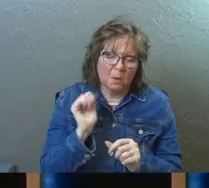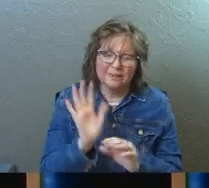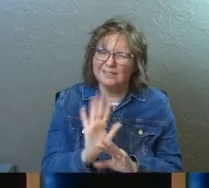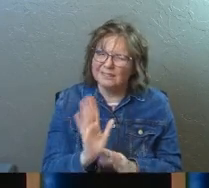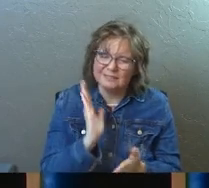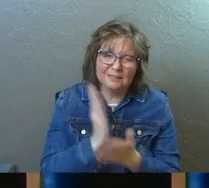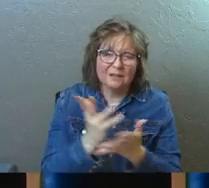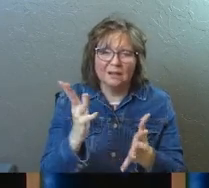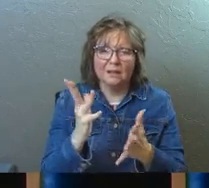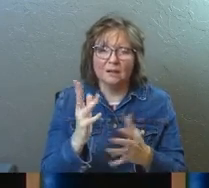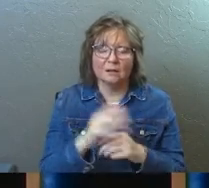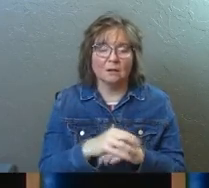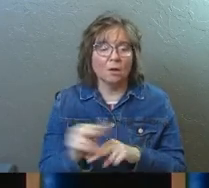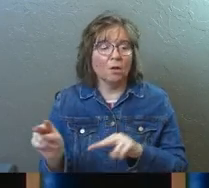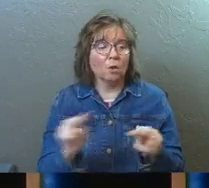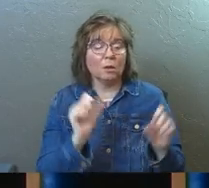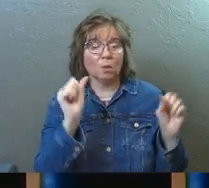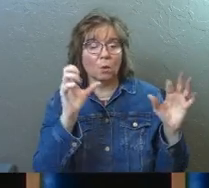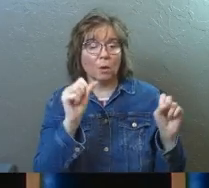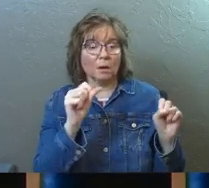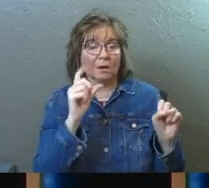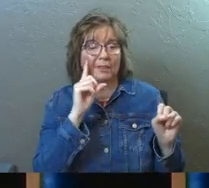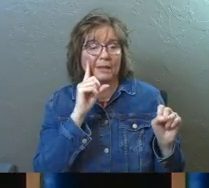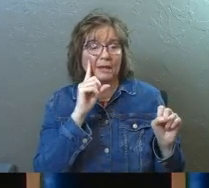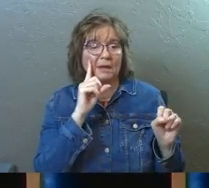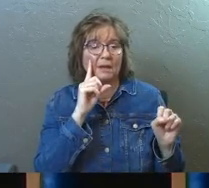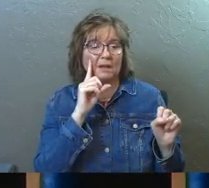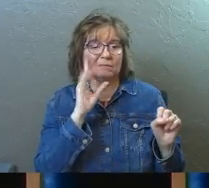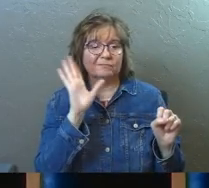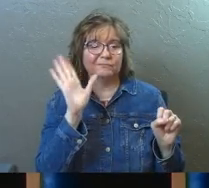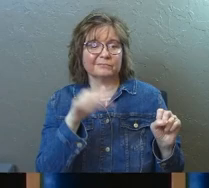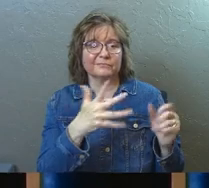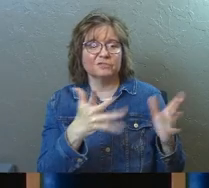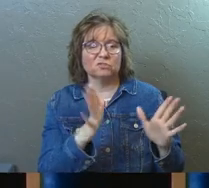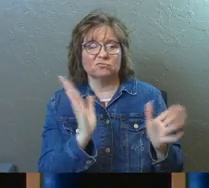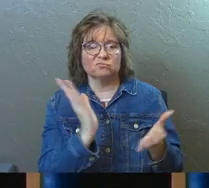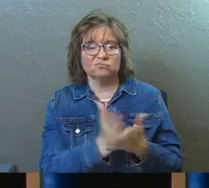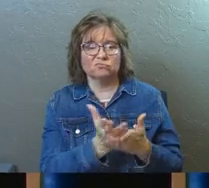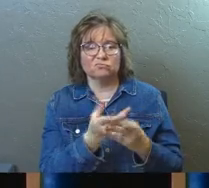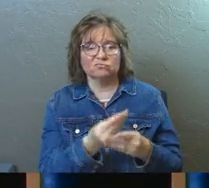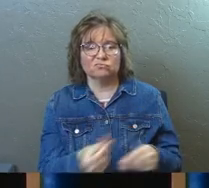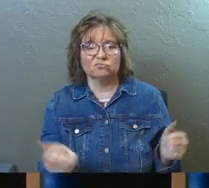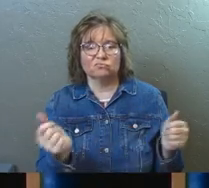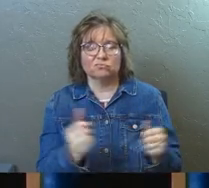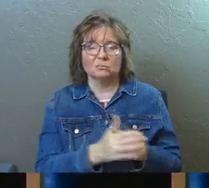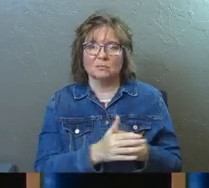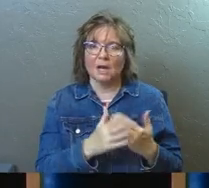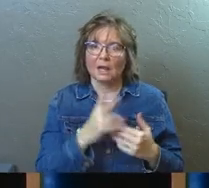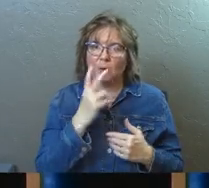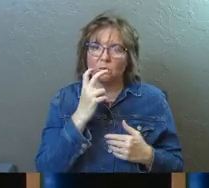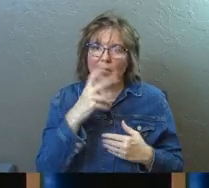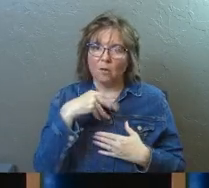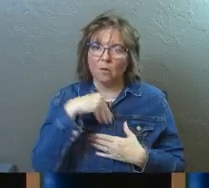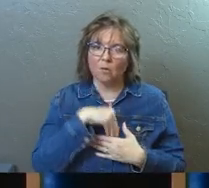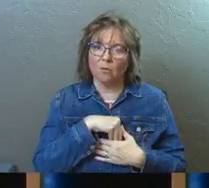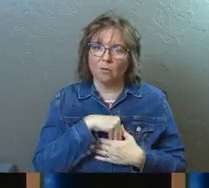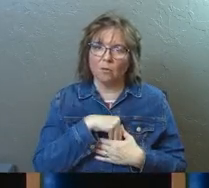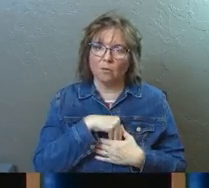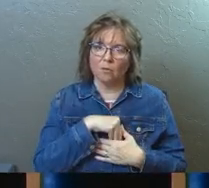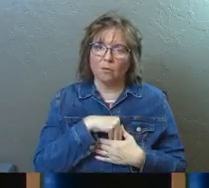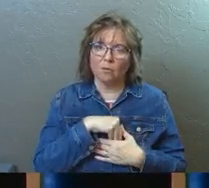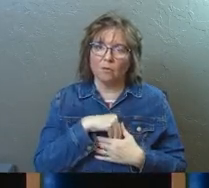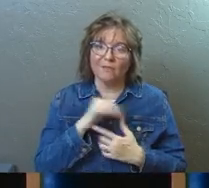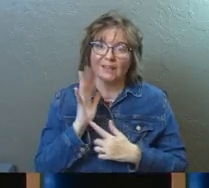Stop looking at all the wonder and thinking it was long ago and allowing a seed of doubt to come into your faith